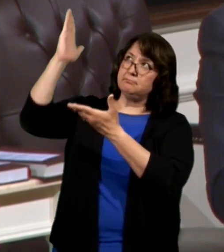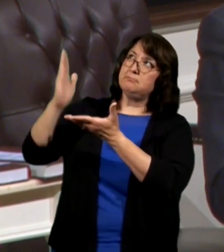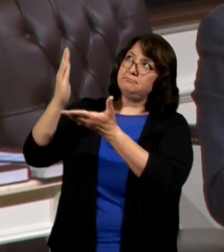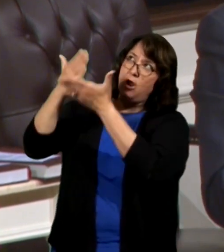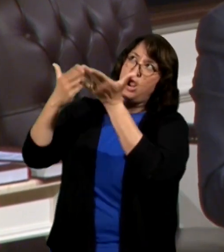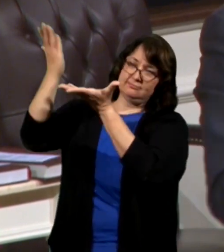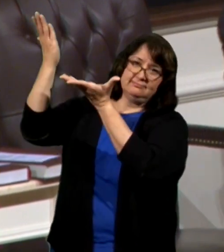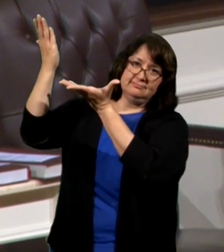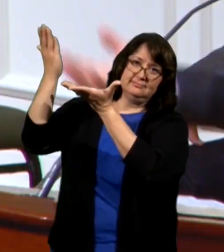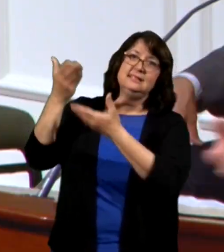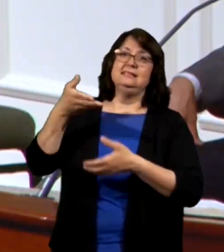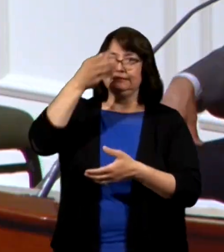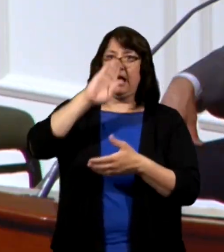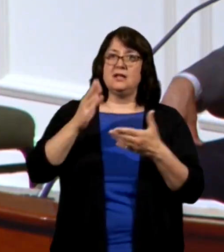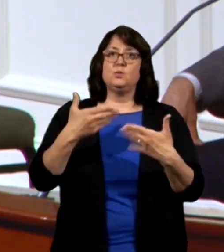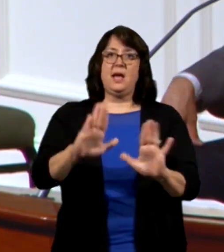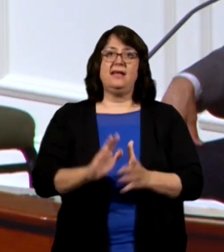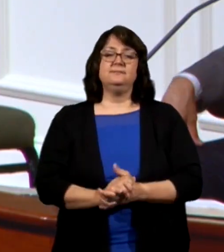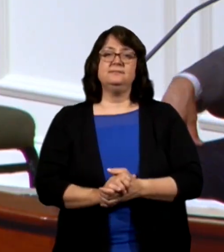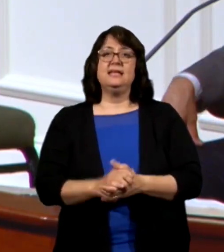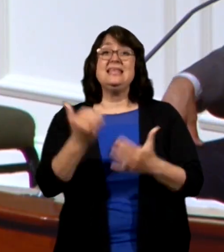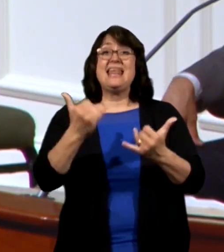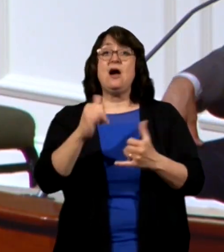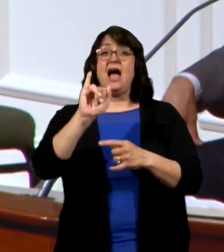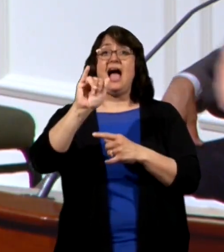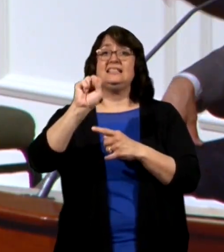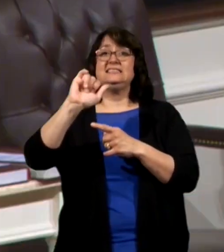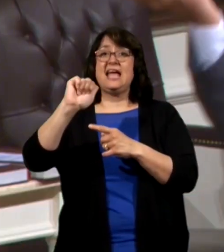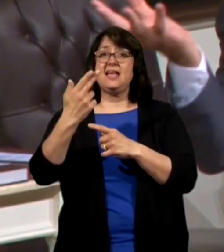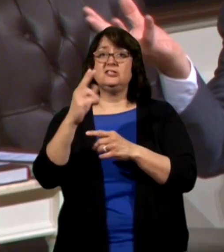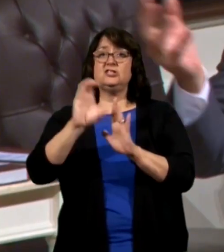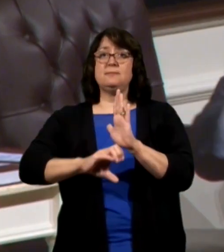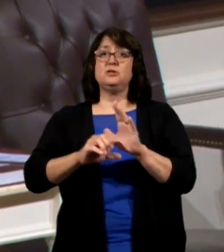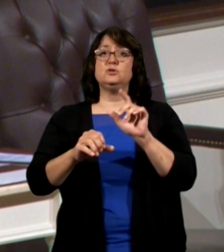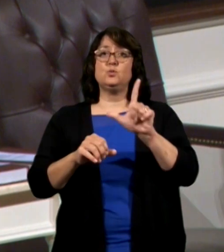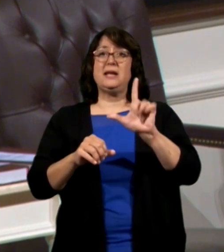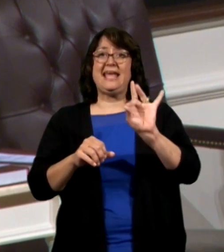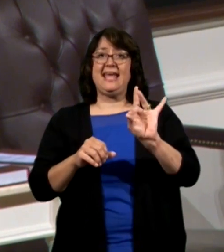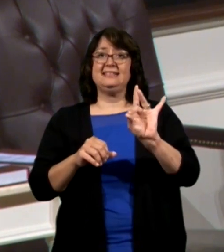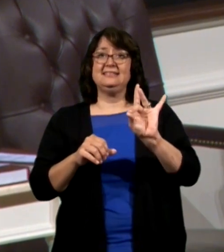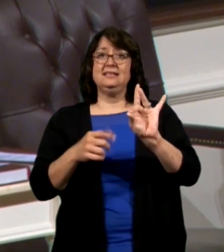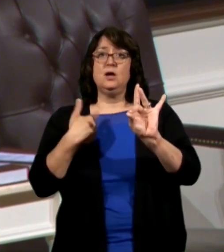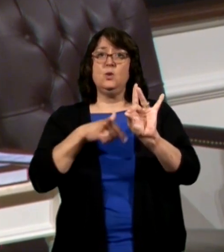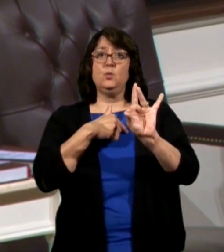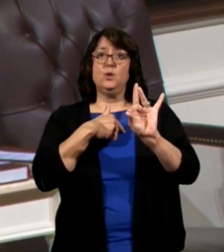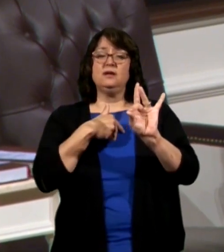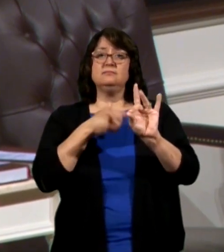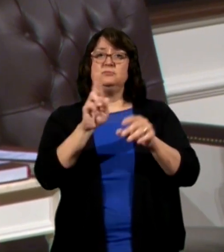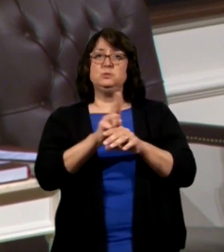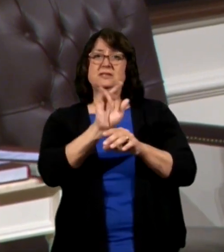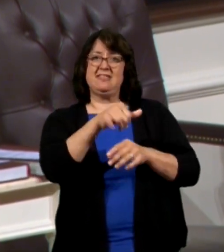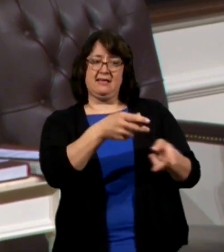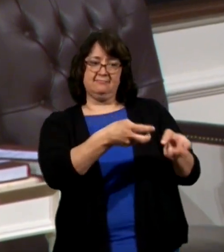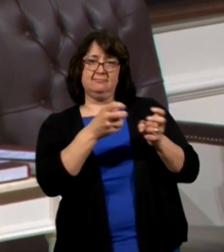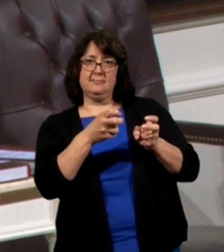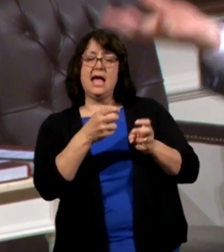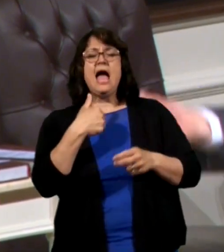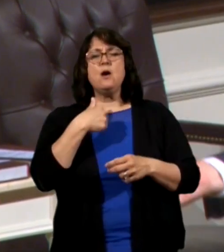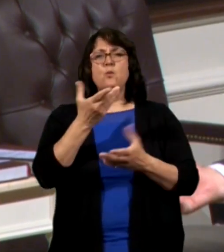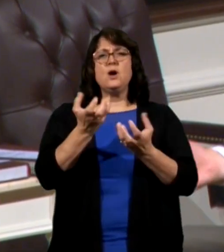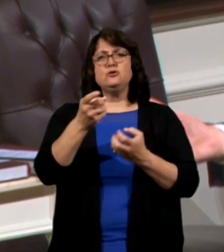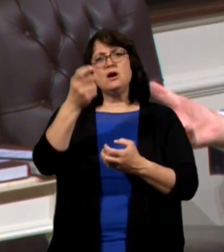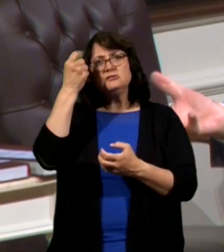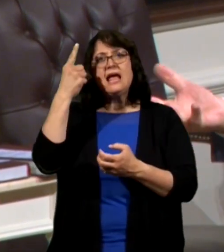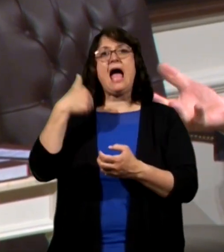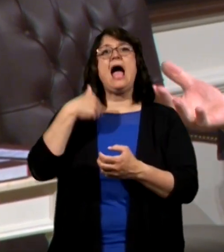thing. So what's happening in Isaiah 28? We're going to take it out of context, but I want you to know I understand the